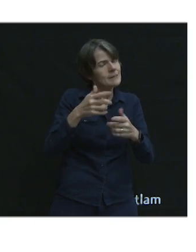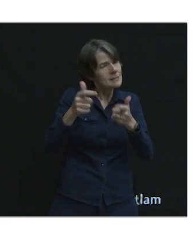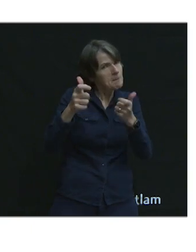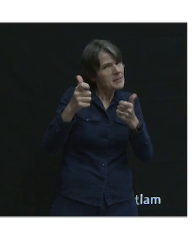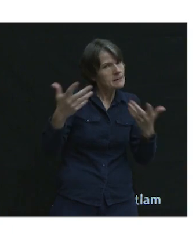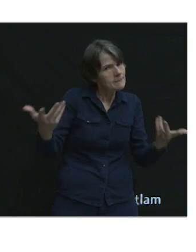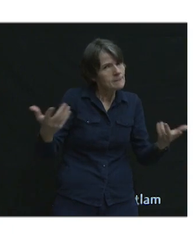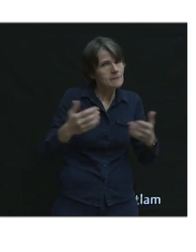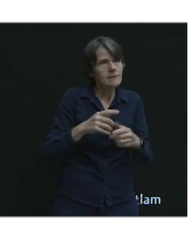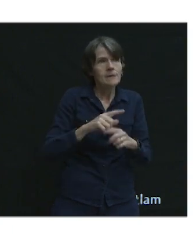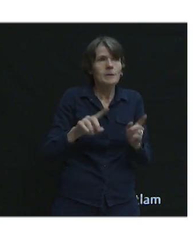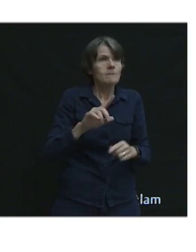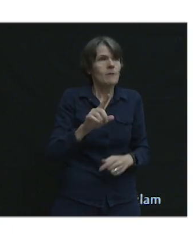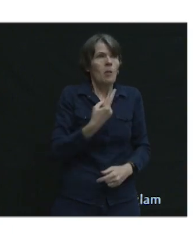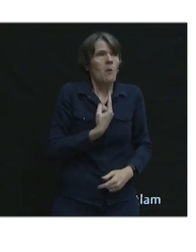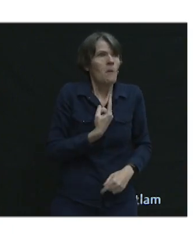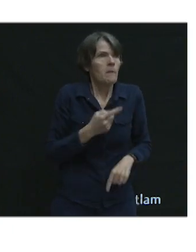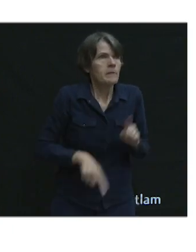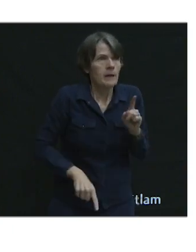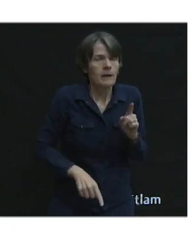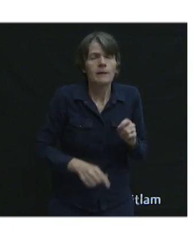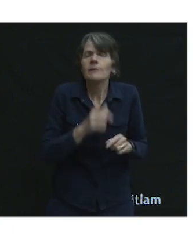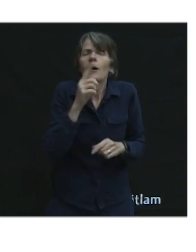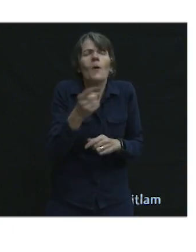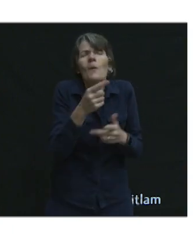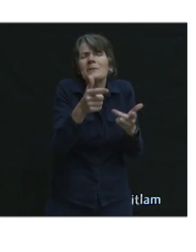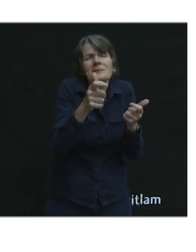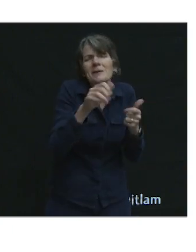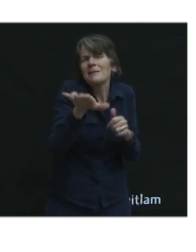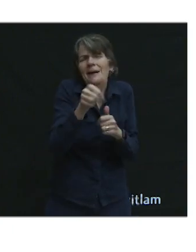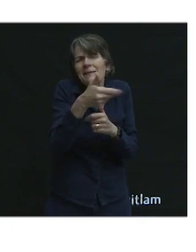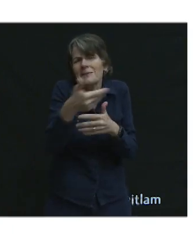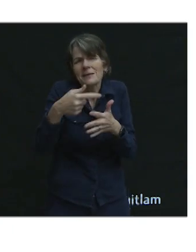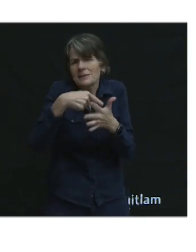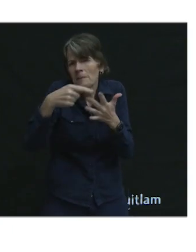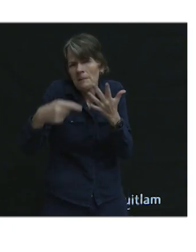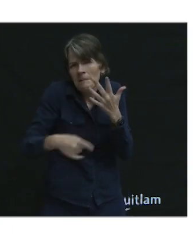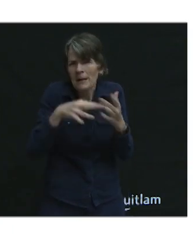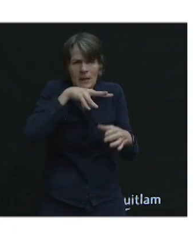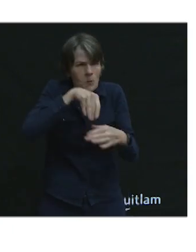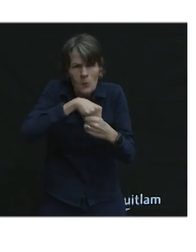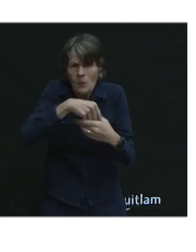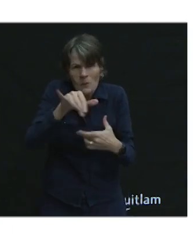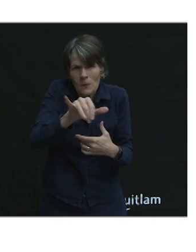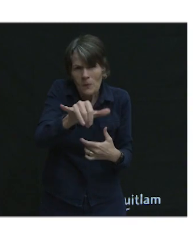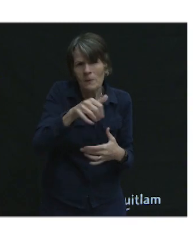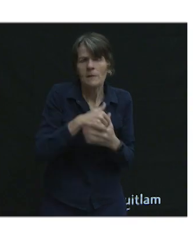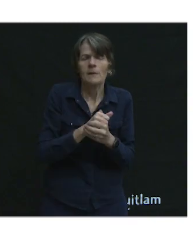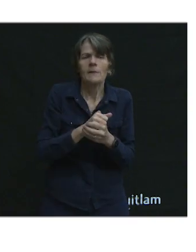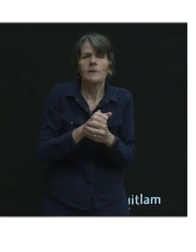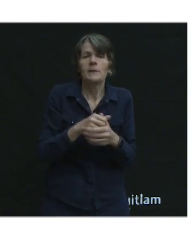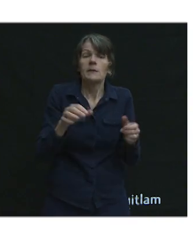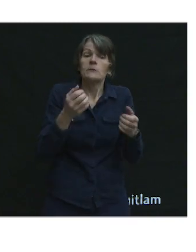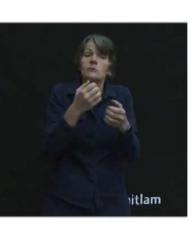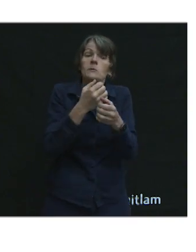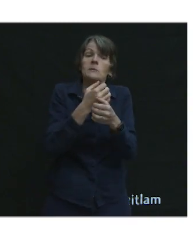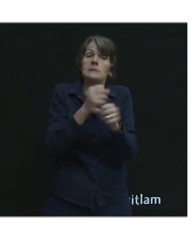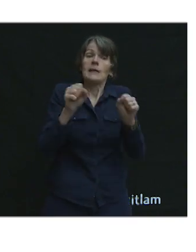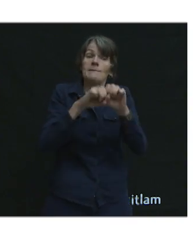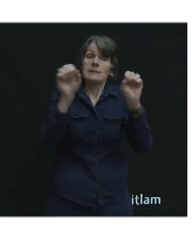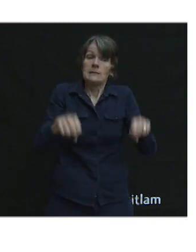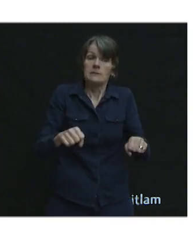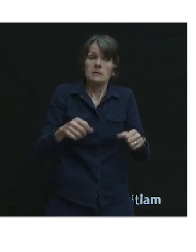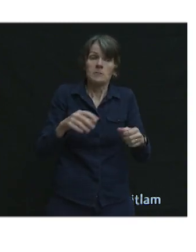But you can't do it alone. It's not just about speed. There's a bunch of other things too that we want to and need to do. And so the safe system approach includes,